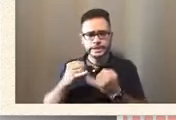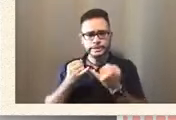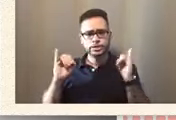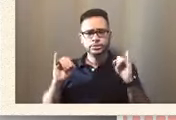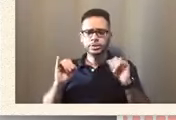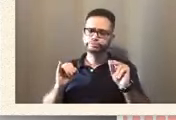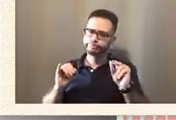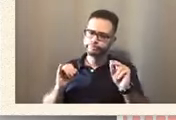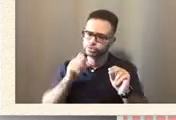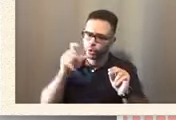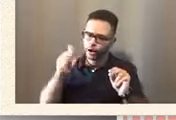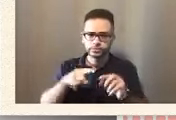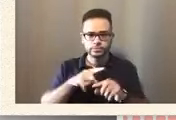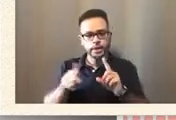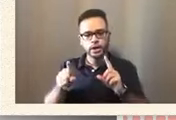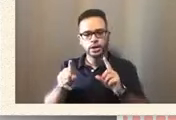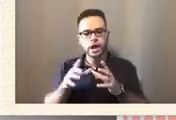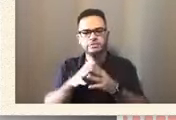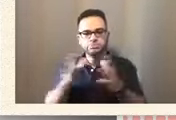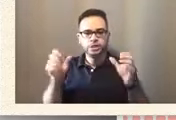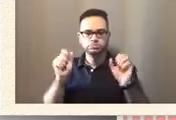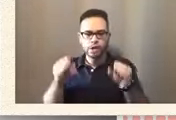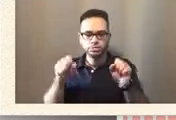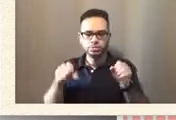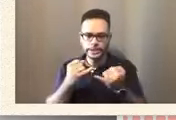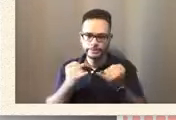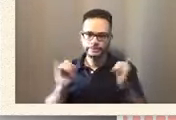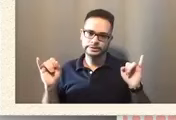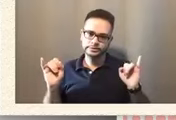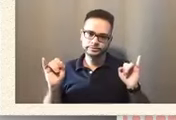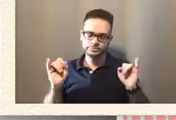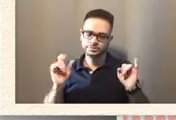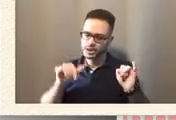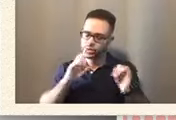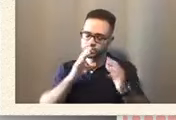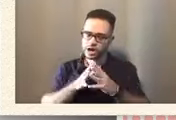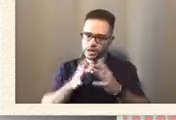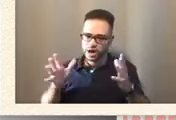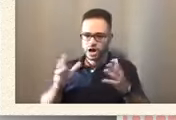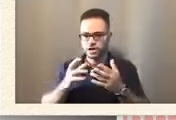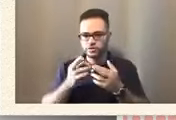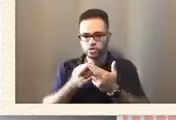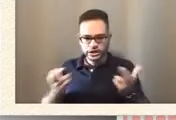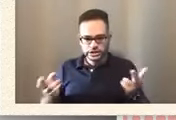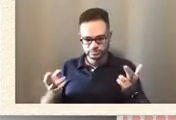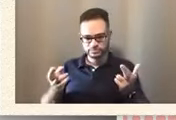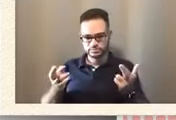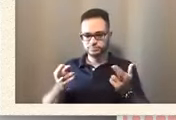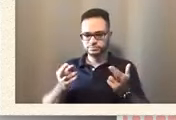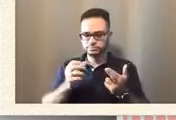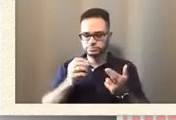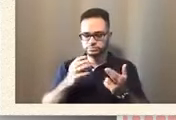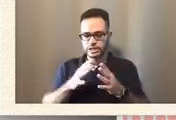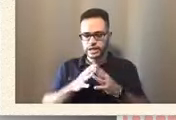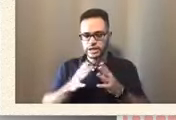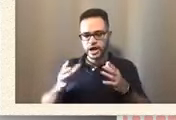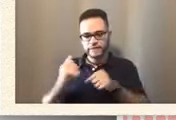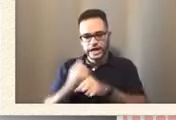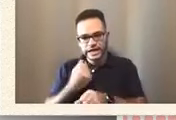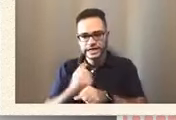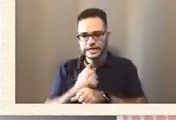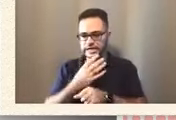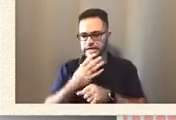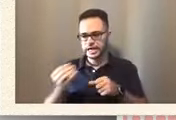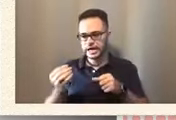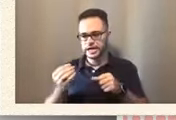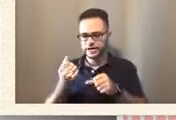as I could get my child. And that took a lot of resources, a lot of fighting, a lot of fighting with the schools,